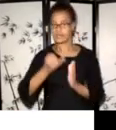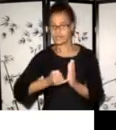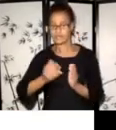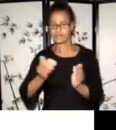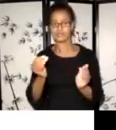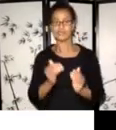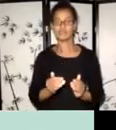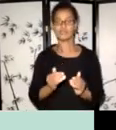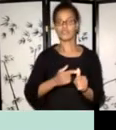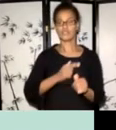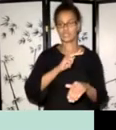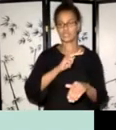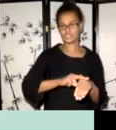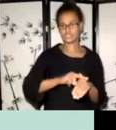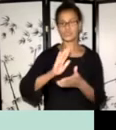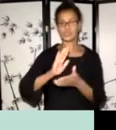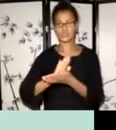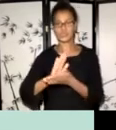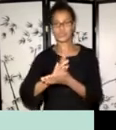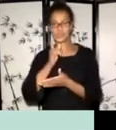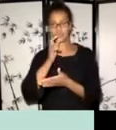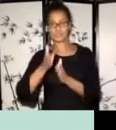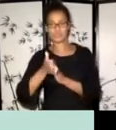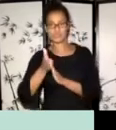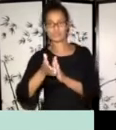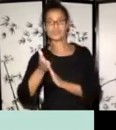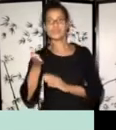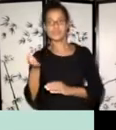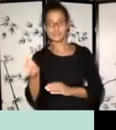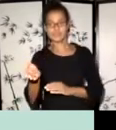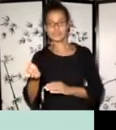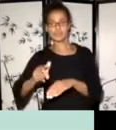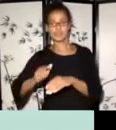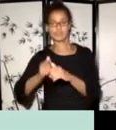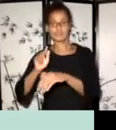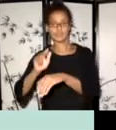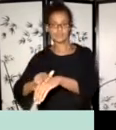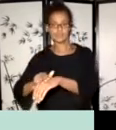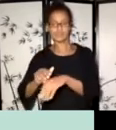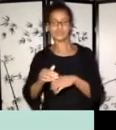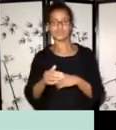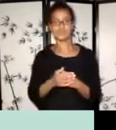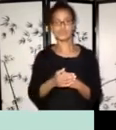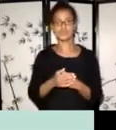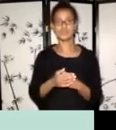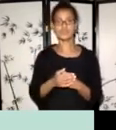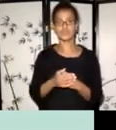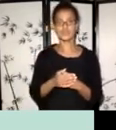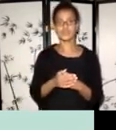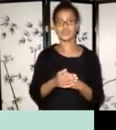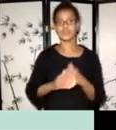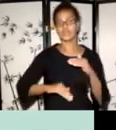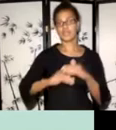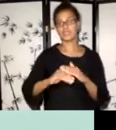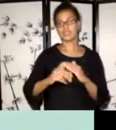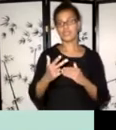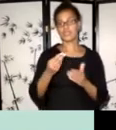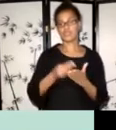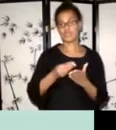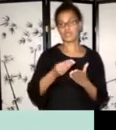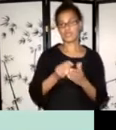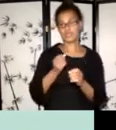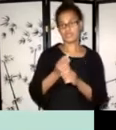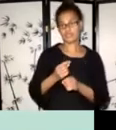You can receive up to three grants per year as an applicant. If you are part of a collective or an organization who receives